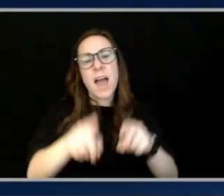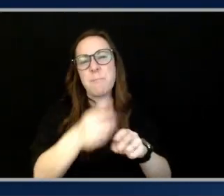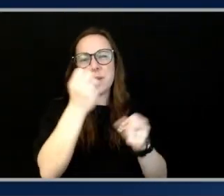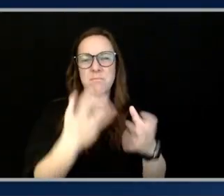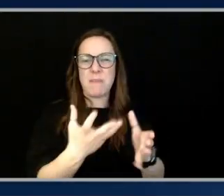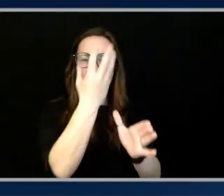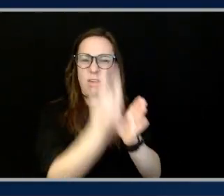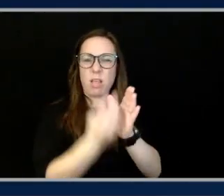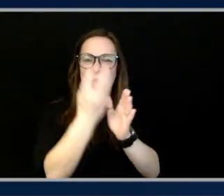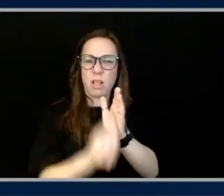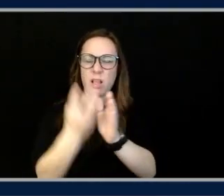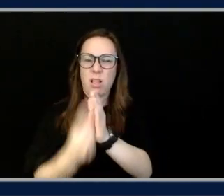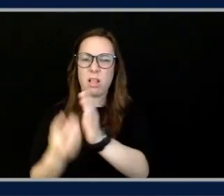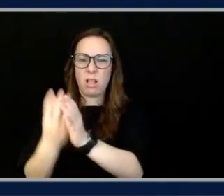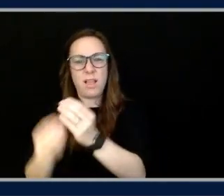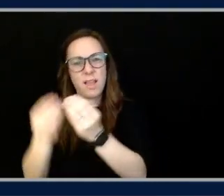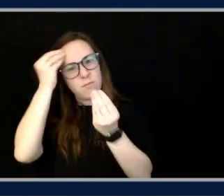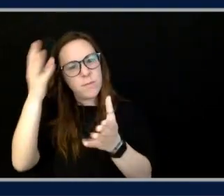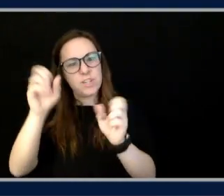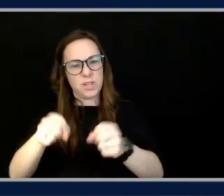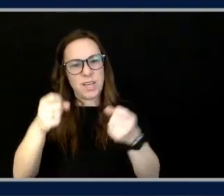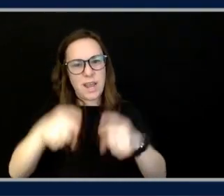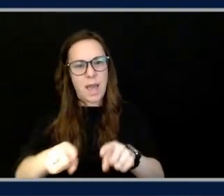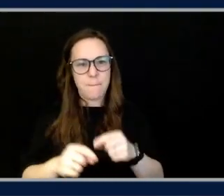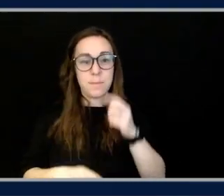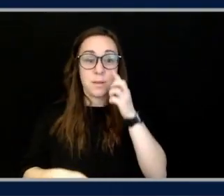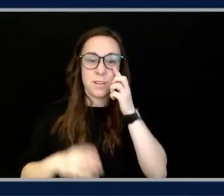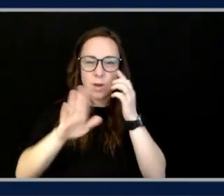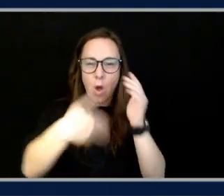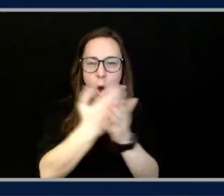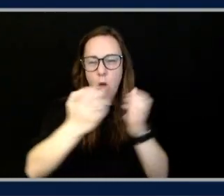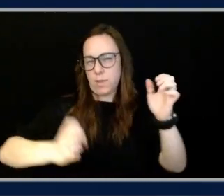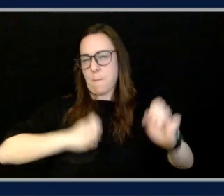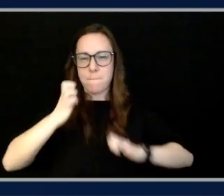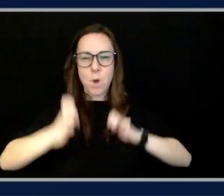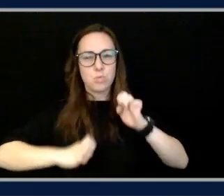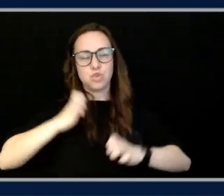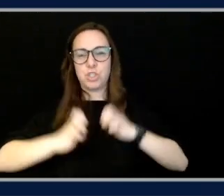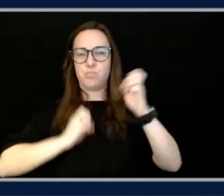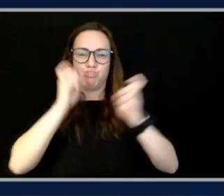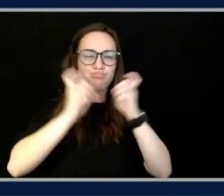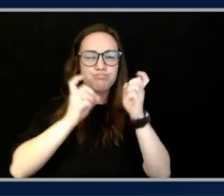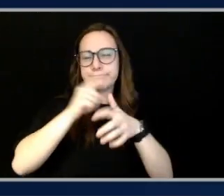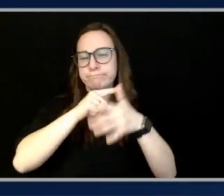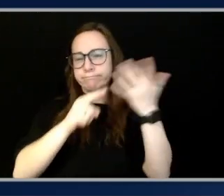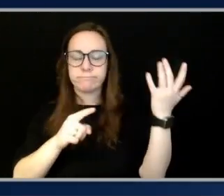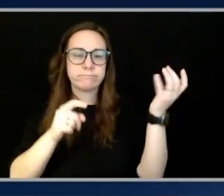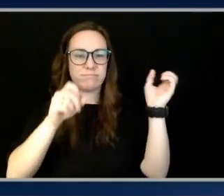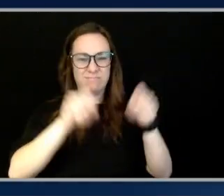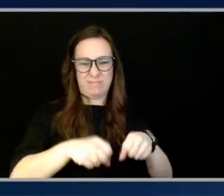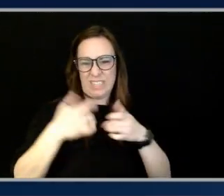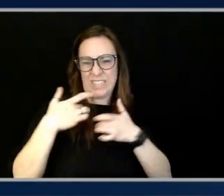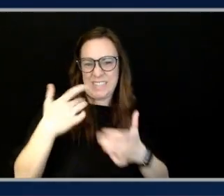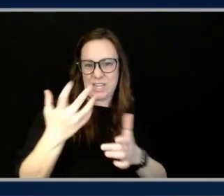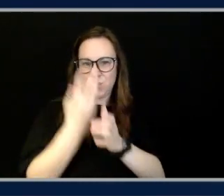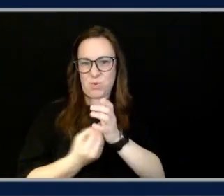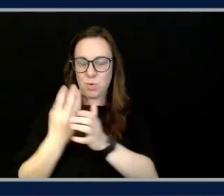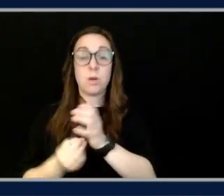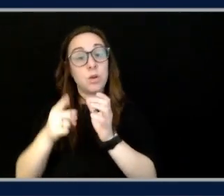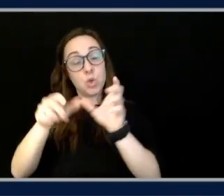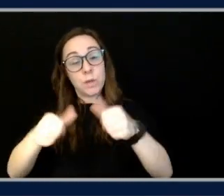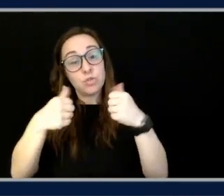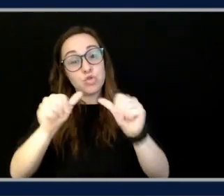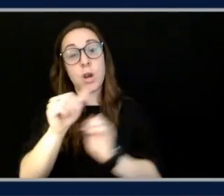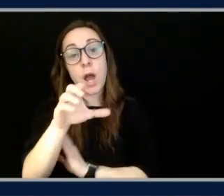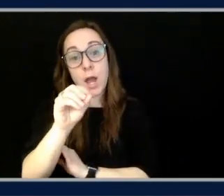that transfer, right? Or there's like the prosody, the emotion, all those kind of things. You can encode it to some extent, but it's not as native as something